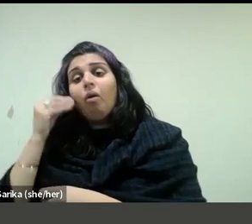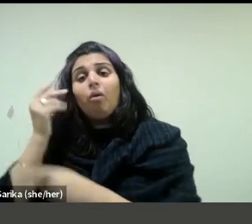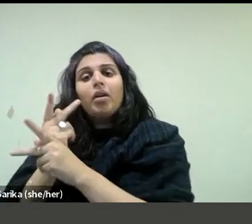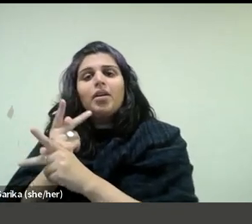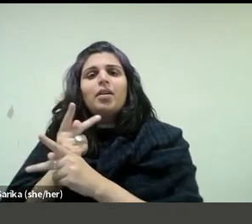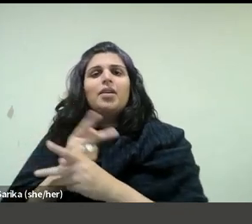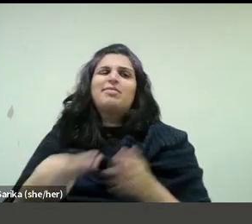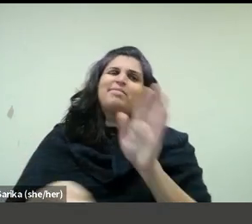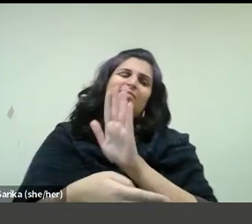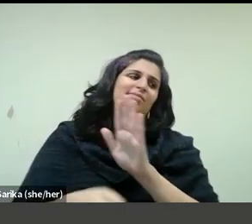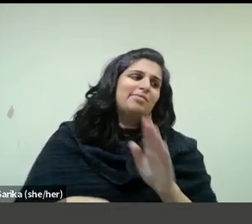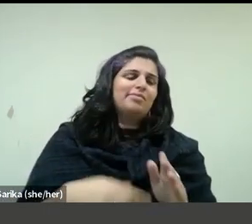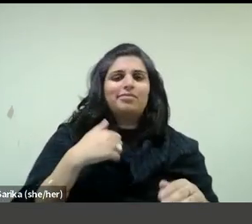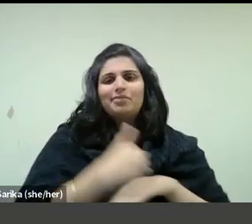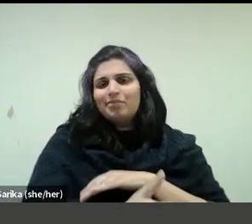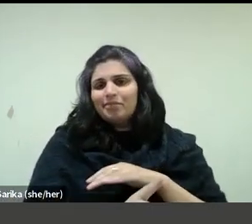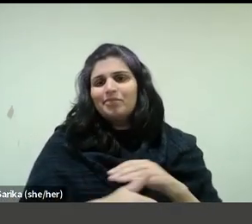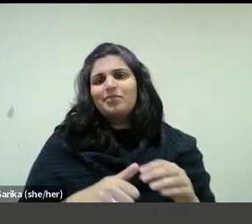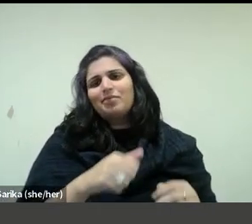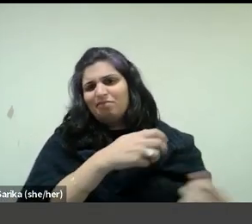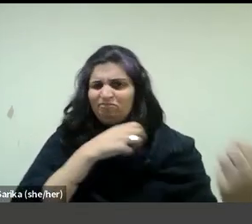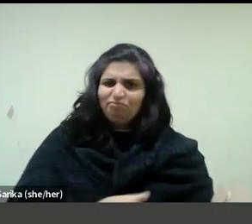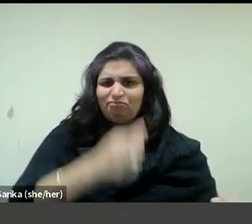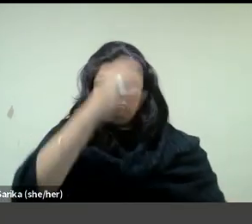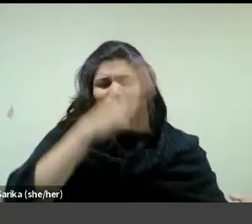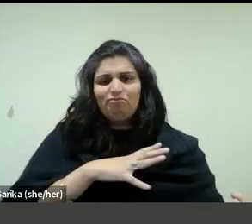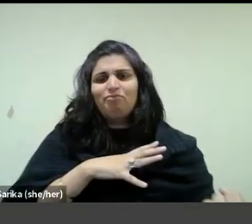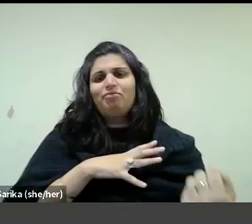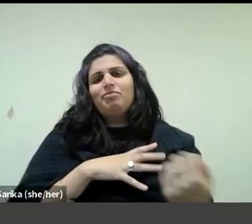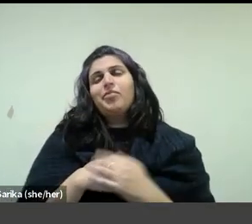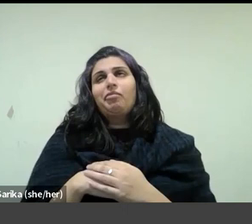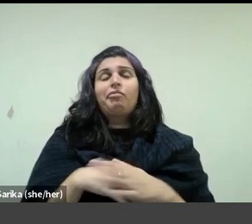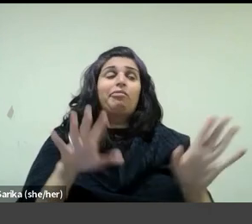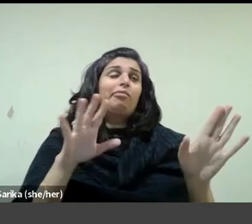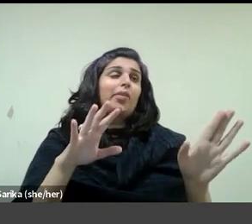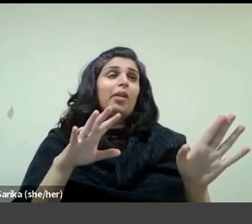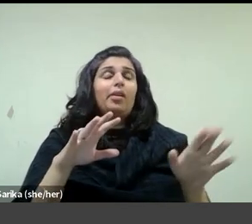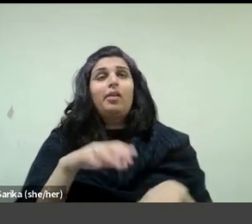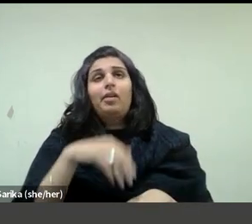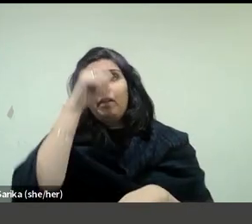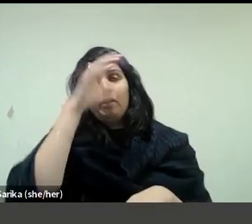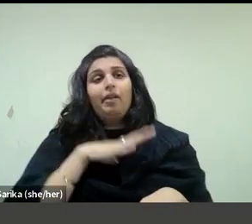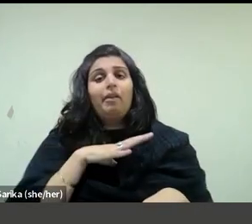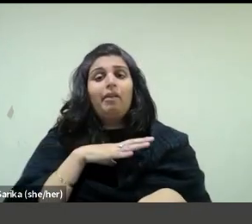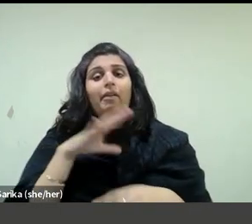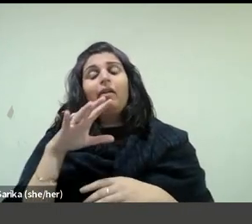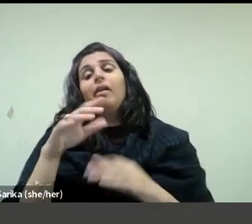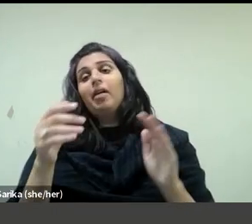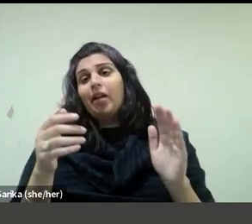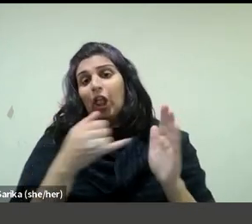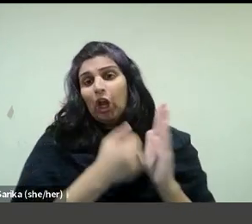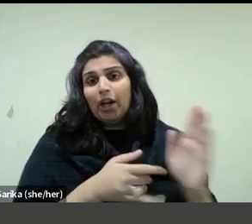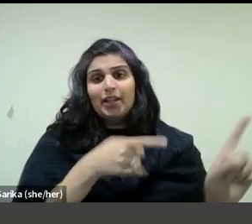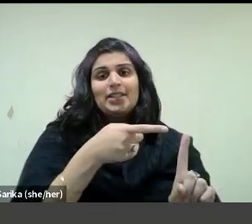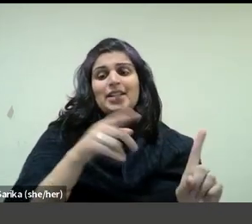masculinity, of which the cliché of the avant-garde male artist as heterosexual outlaw is just